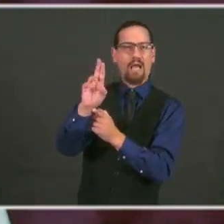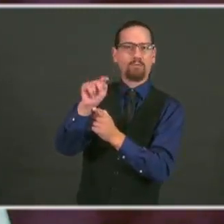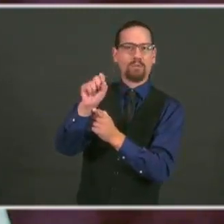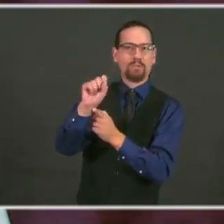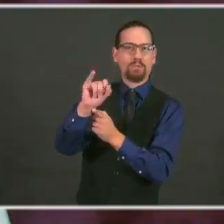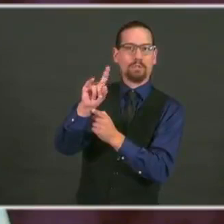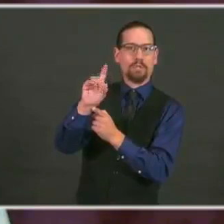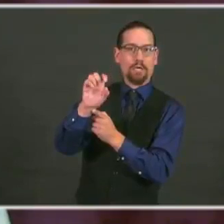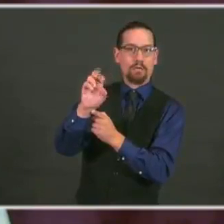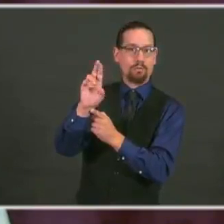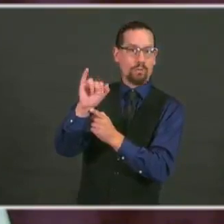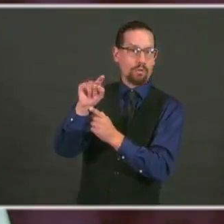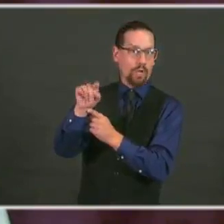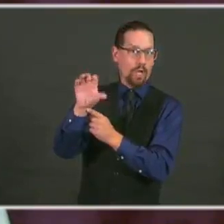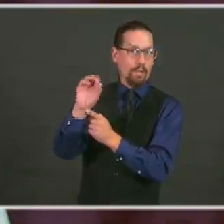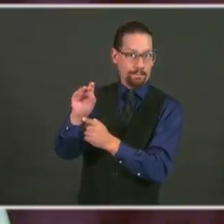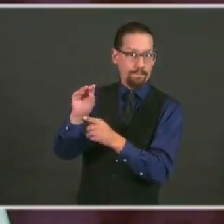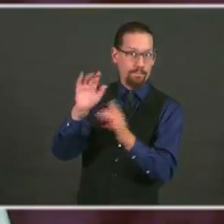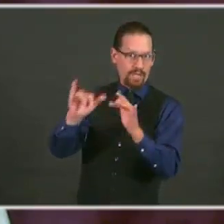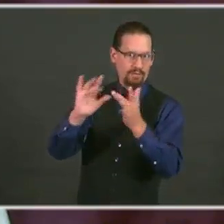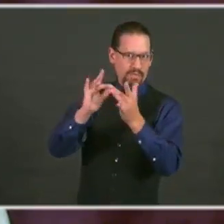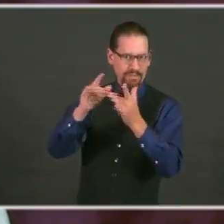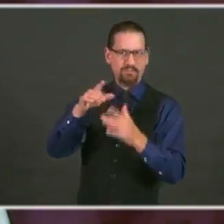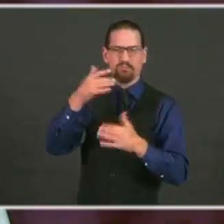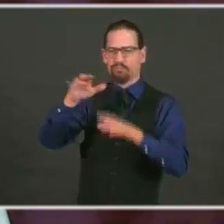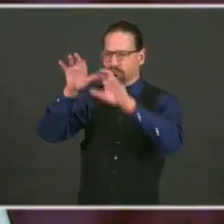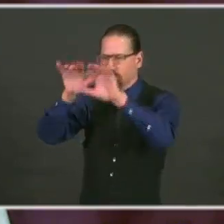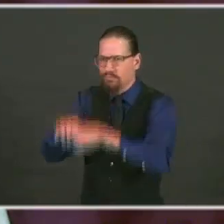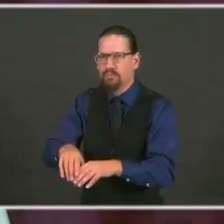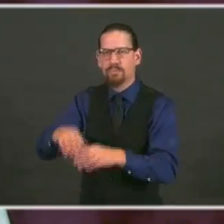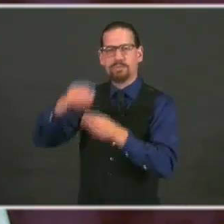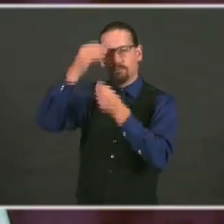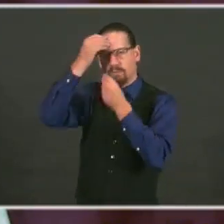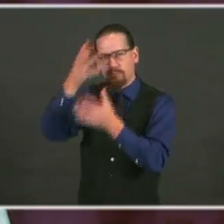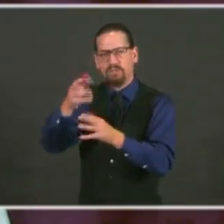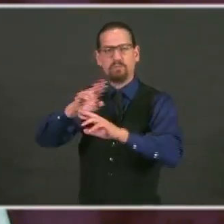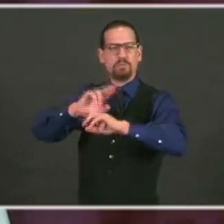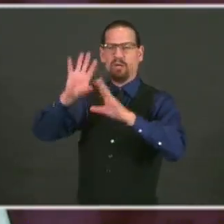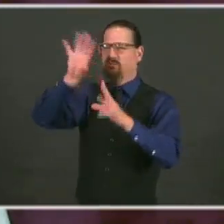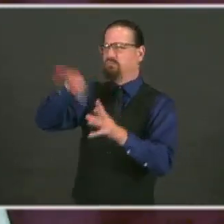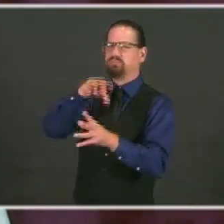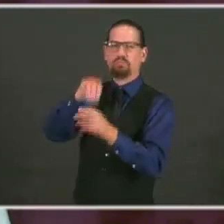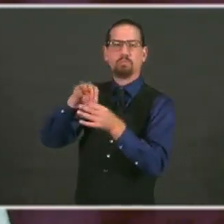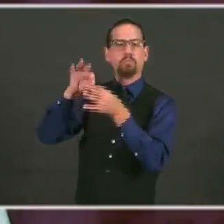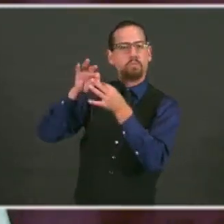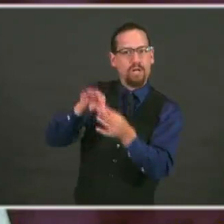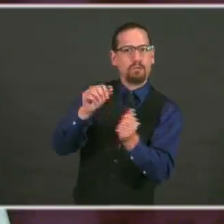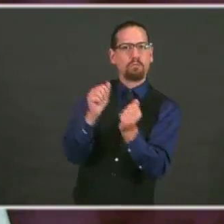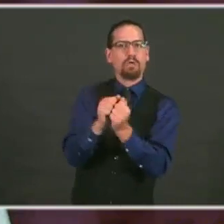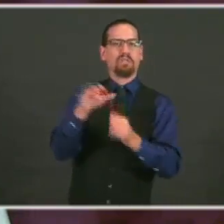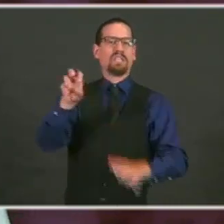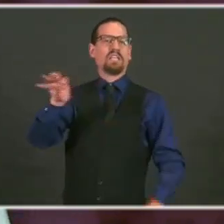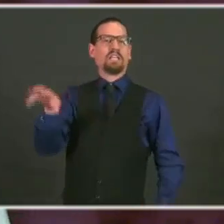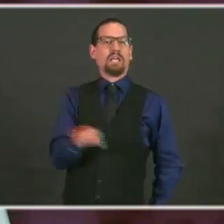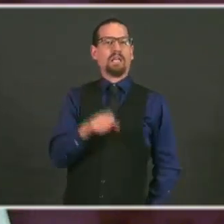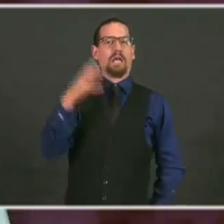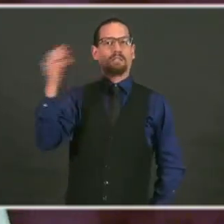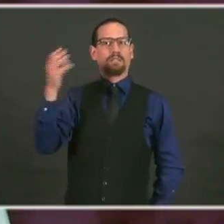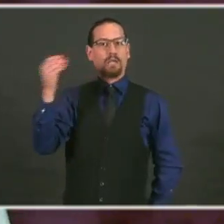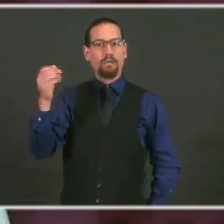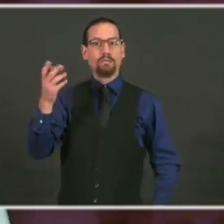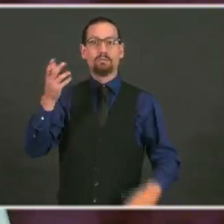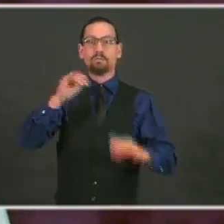lighting, go to Take It Outside RI, and